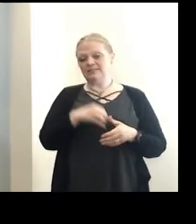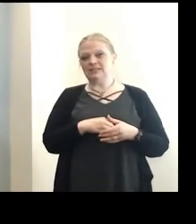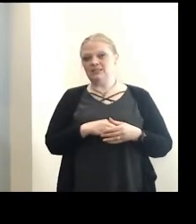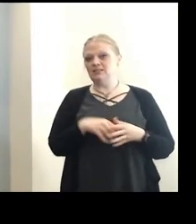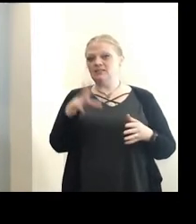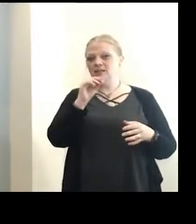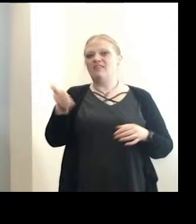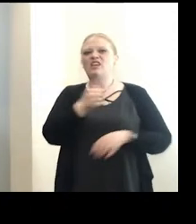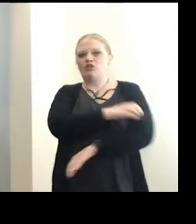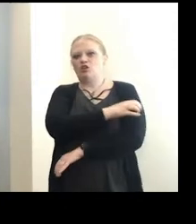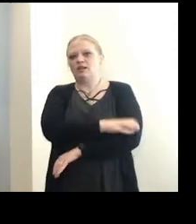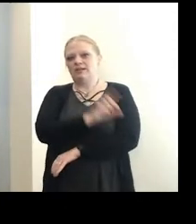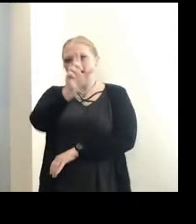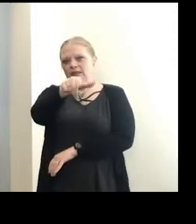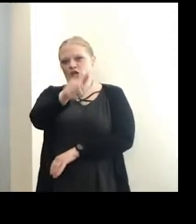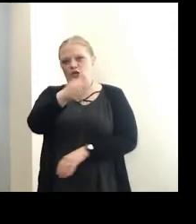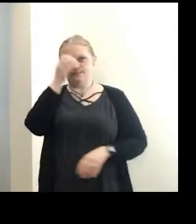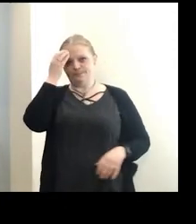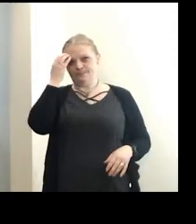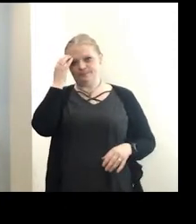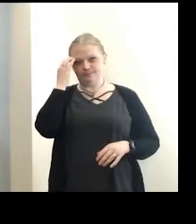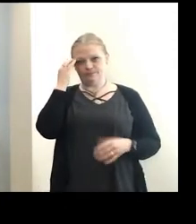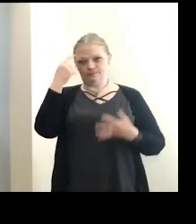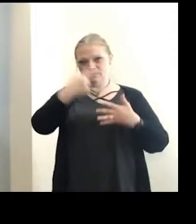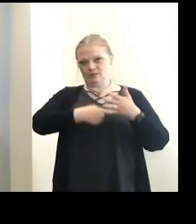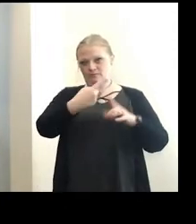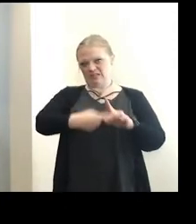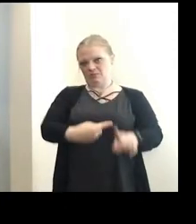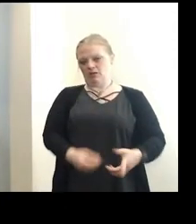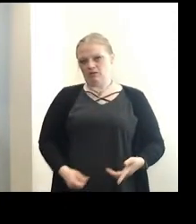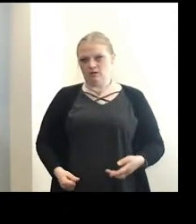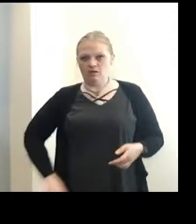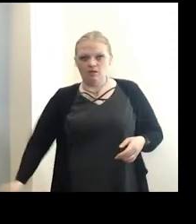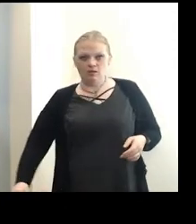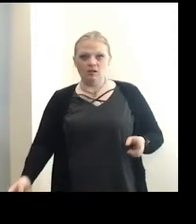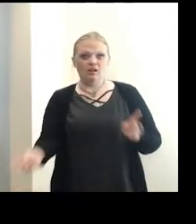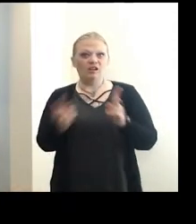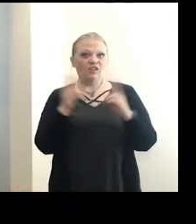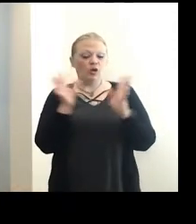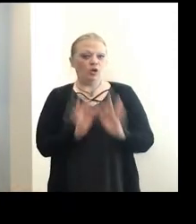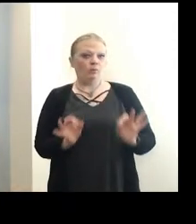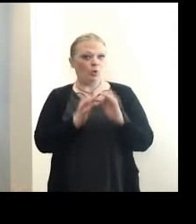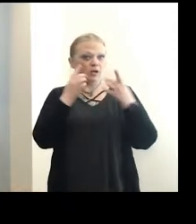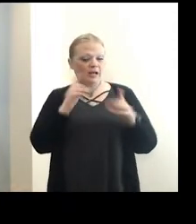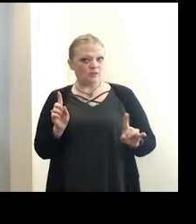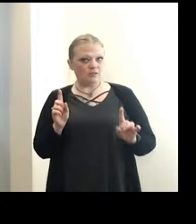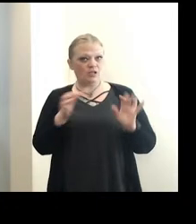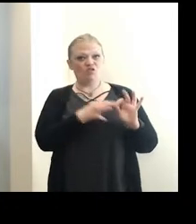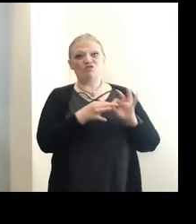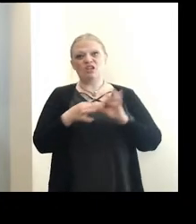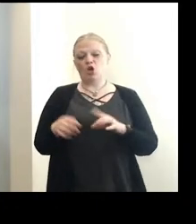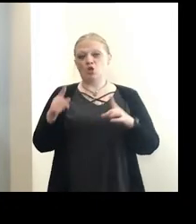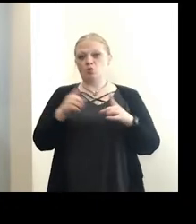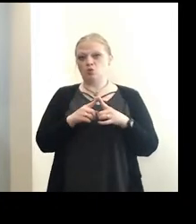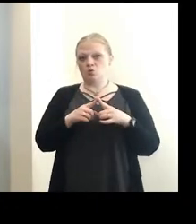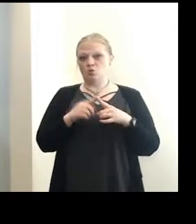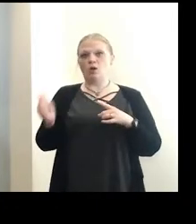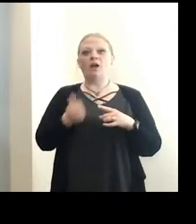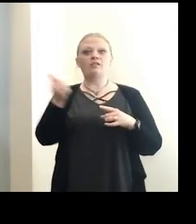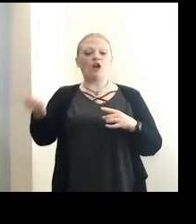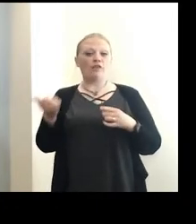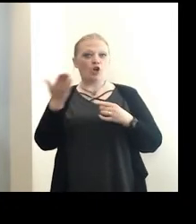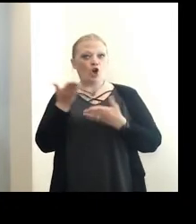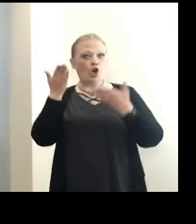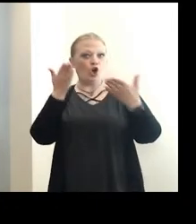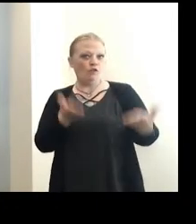well as the other clinics that are later in the week and the weeks that follow. And then we have a very important announcement to make with regards to another feature we're